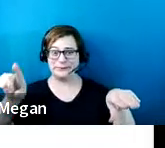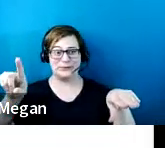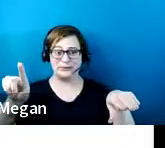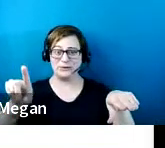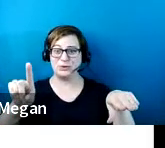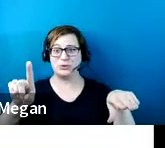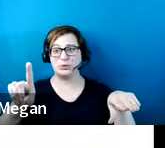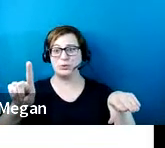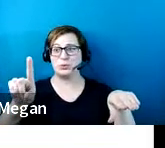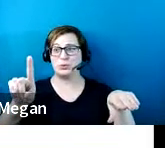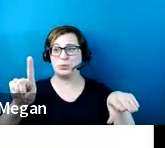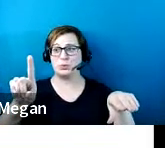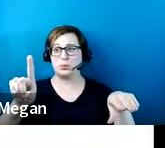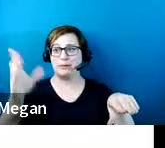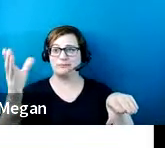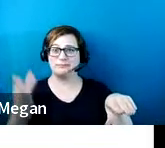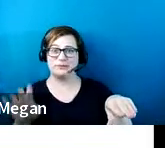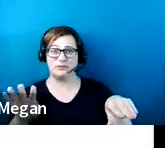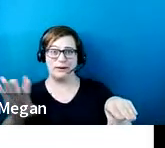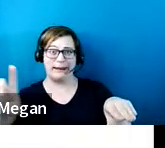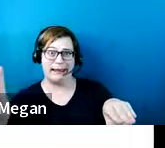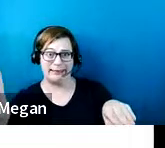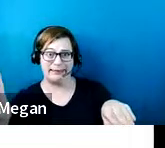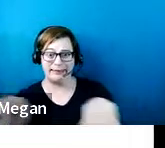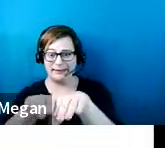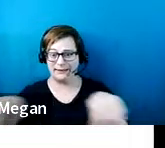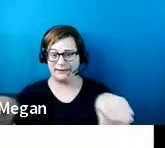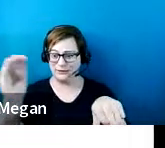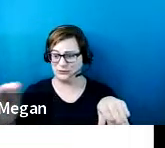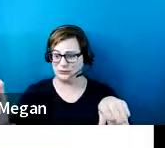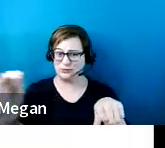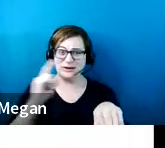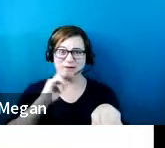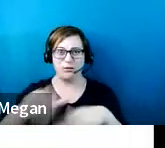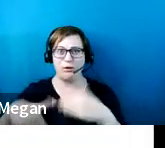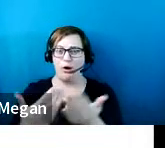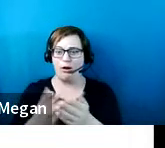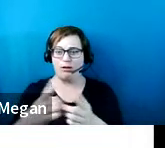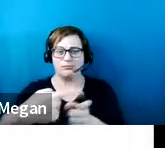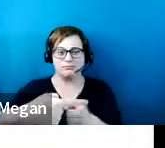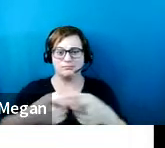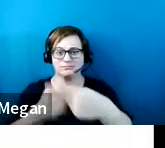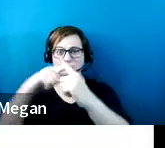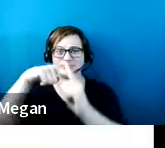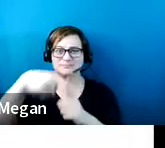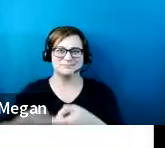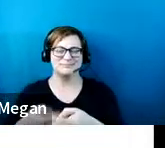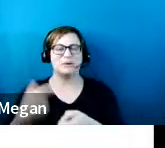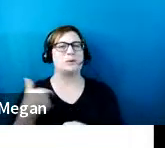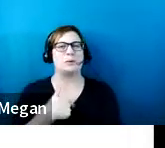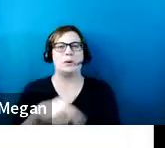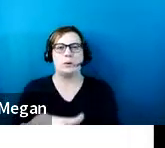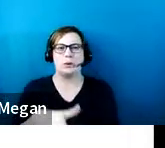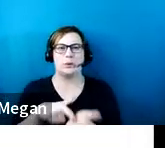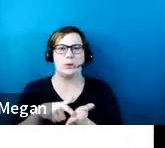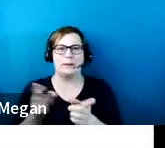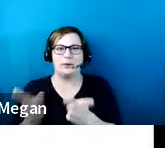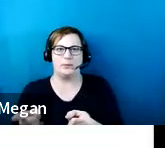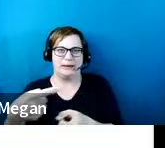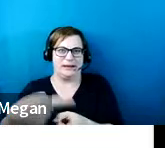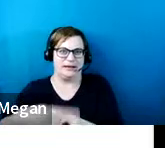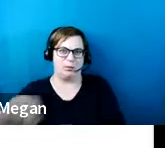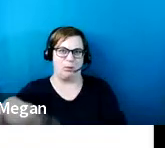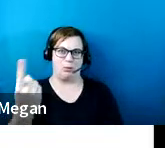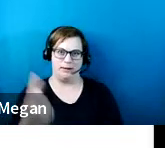48 slope in all 360 degrees. So we only require it at perpendicular angles.